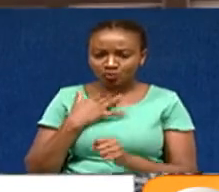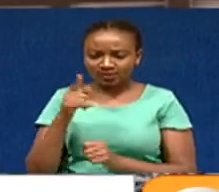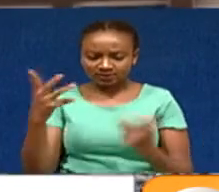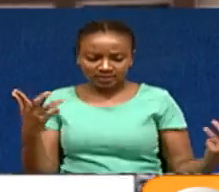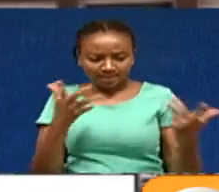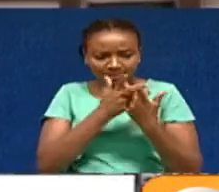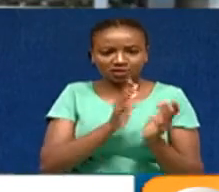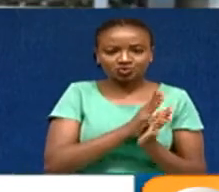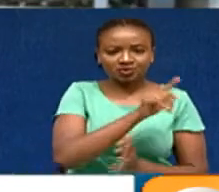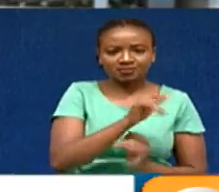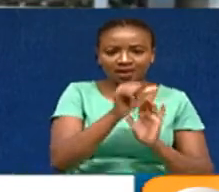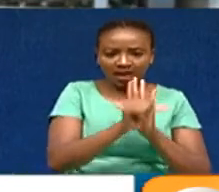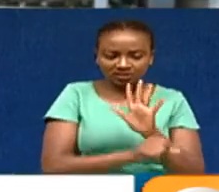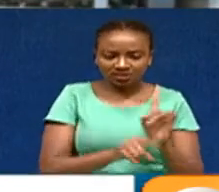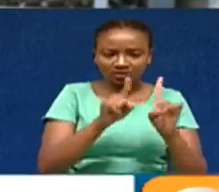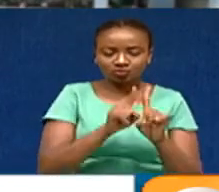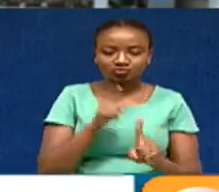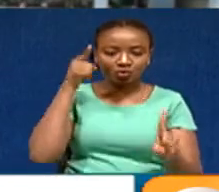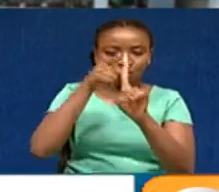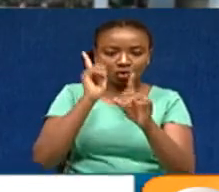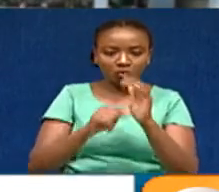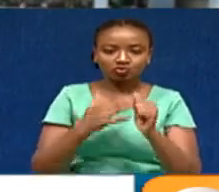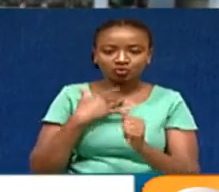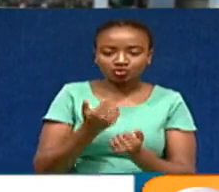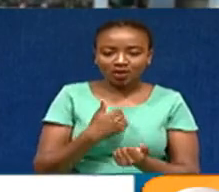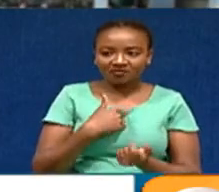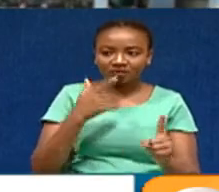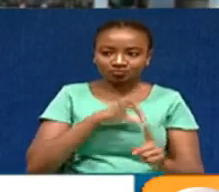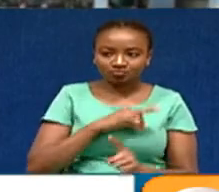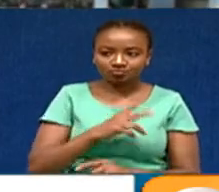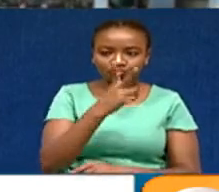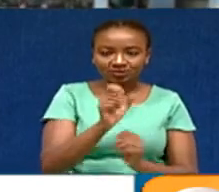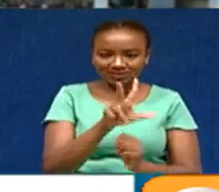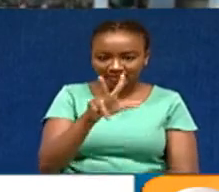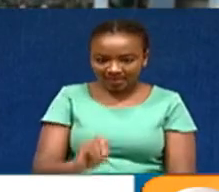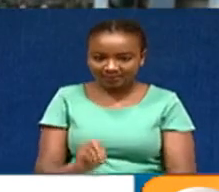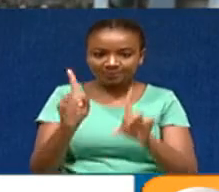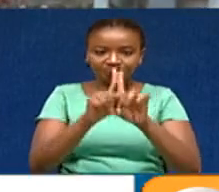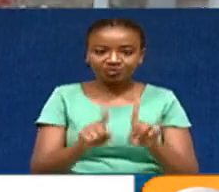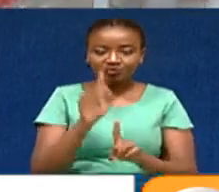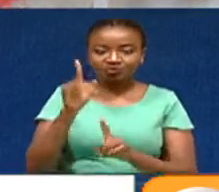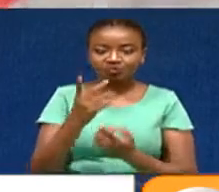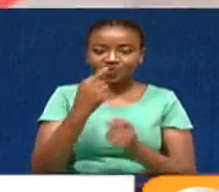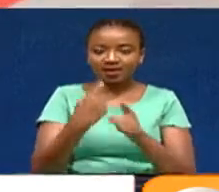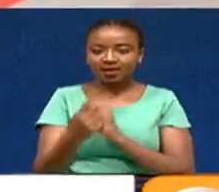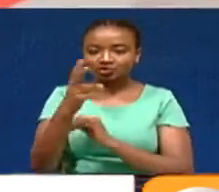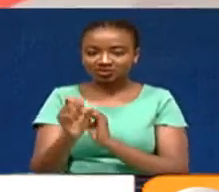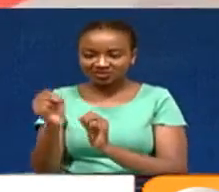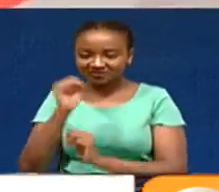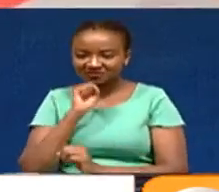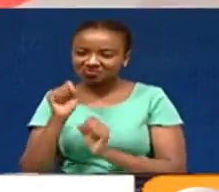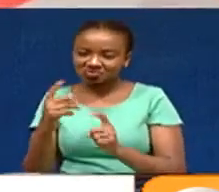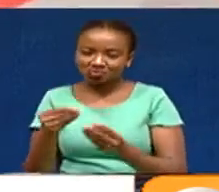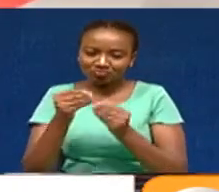UN's race to Zero Campaign's goal of halving its emissions by 2030 and achieving zero net emissions by 2050 at